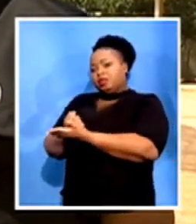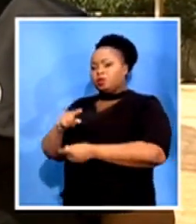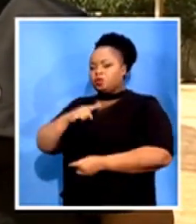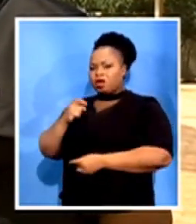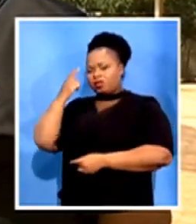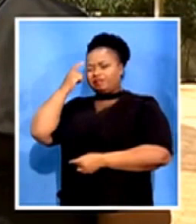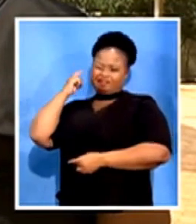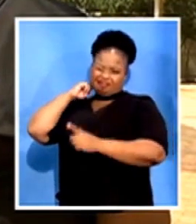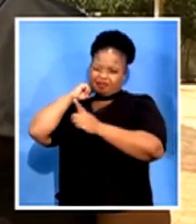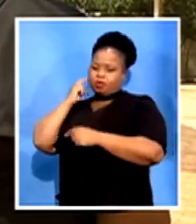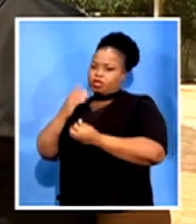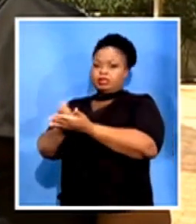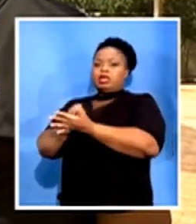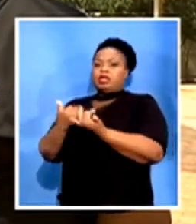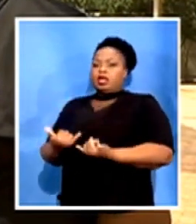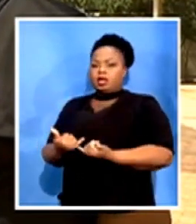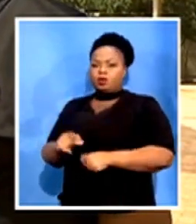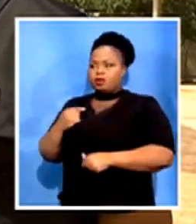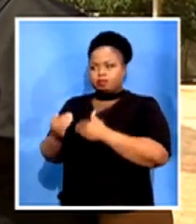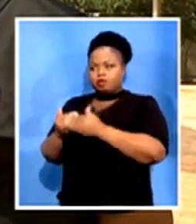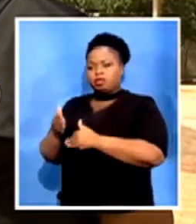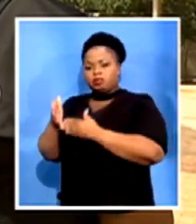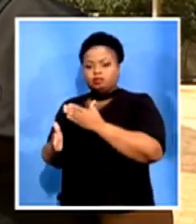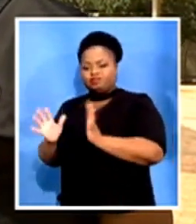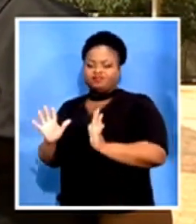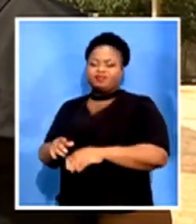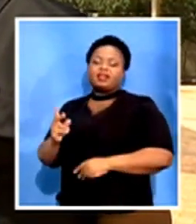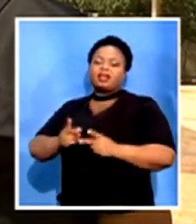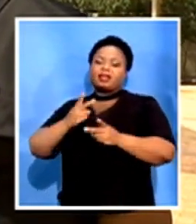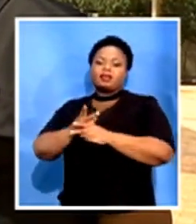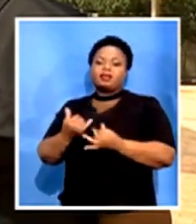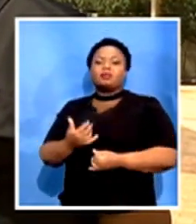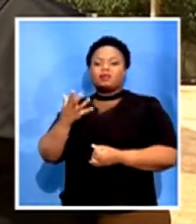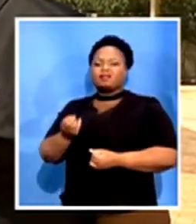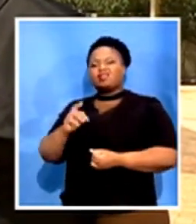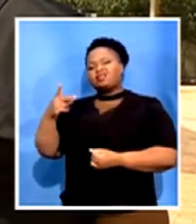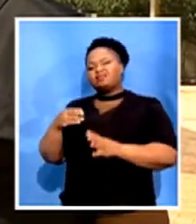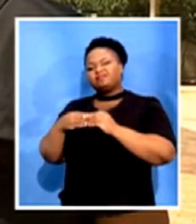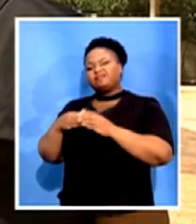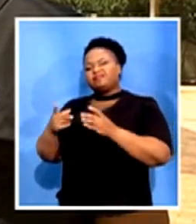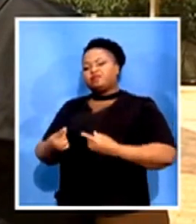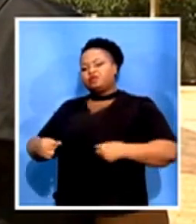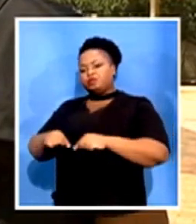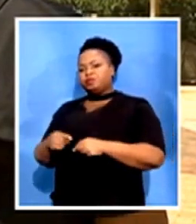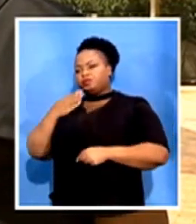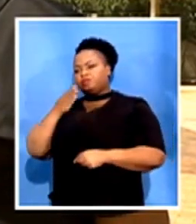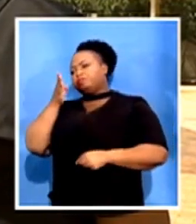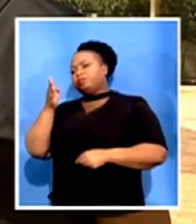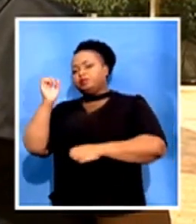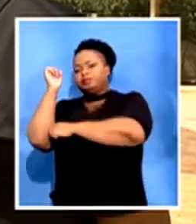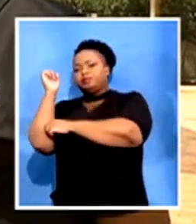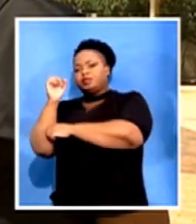that process is done. And we are also having some of our members at the other offices in Stelfontaine where they are getting